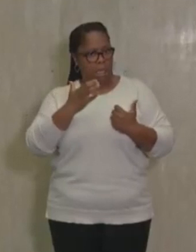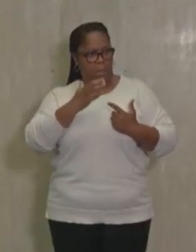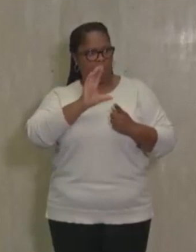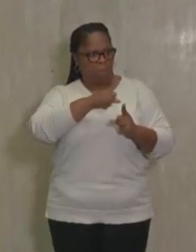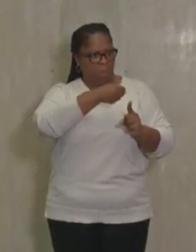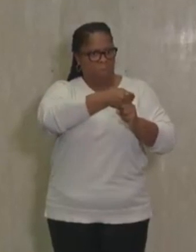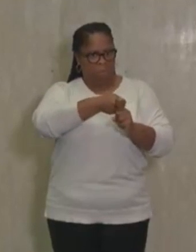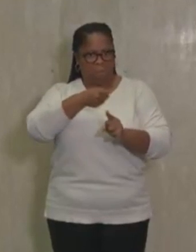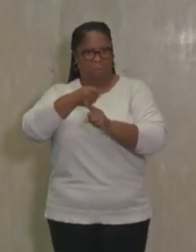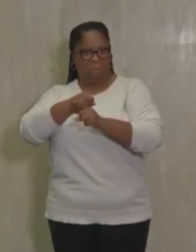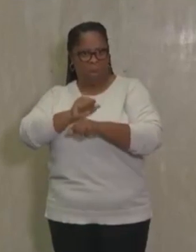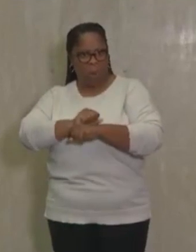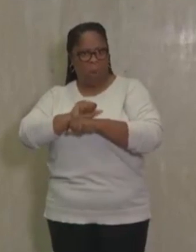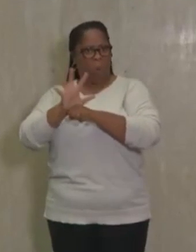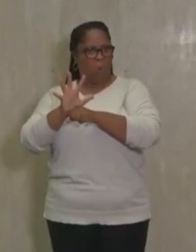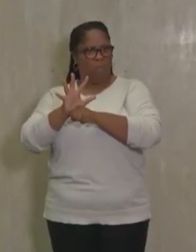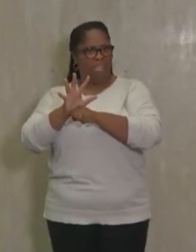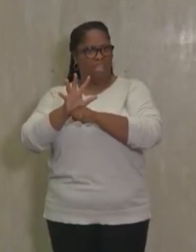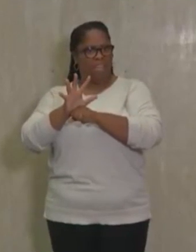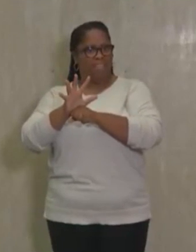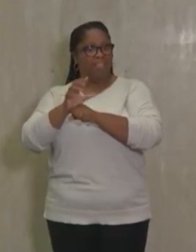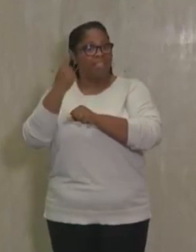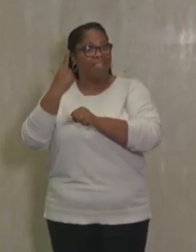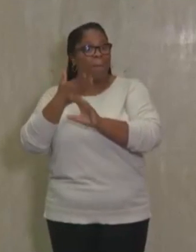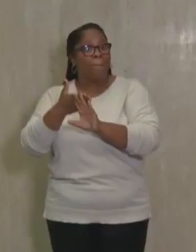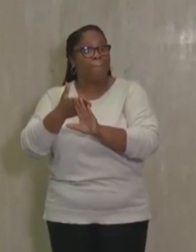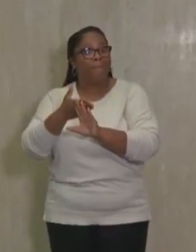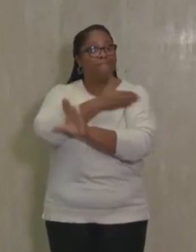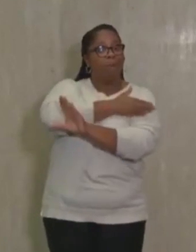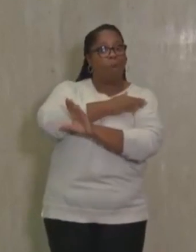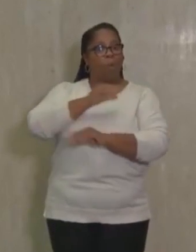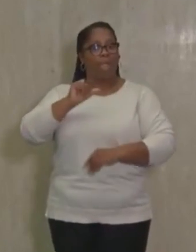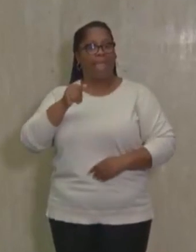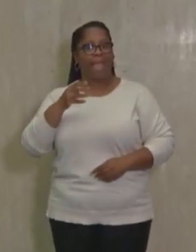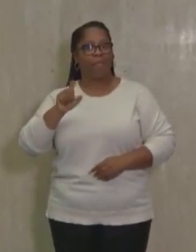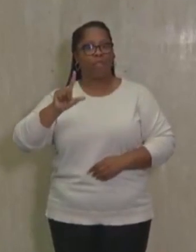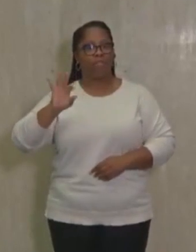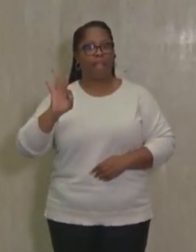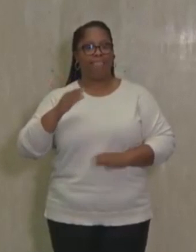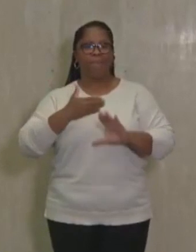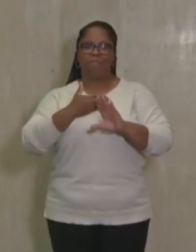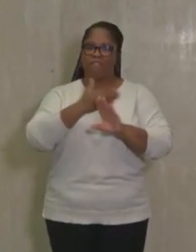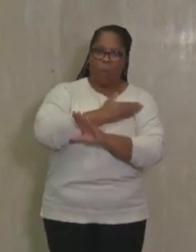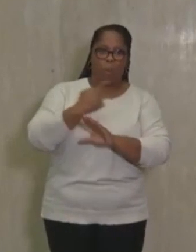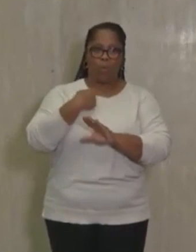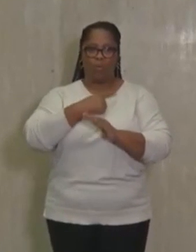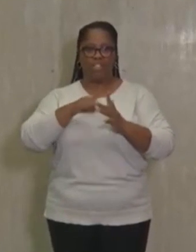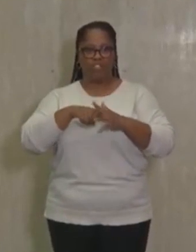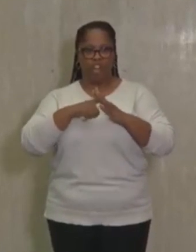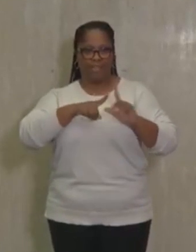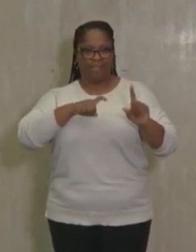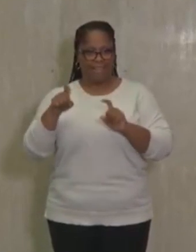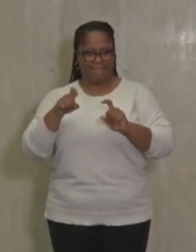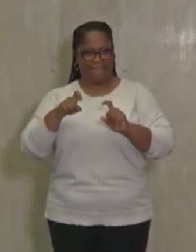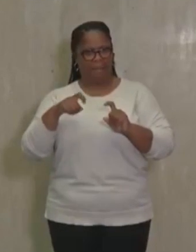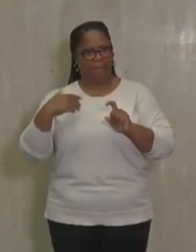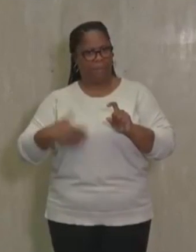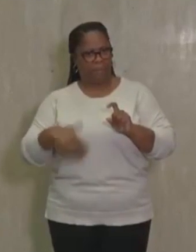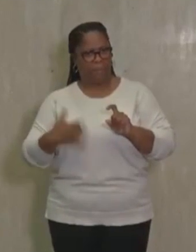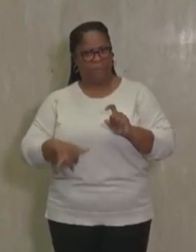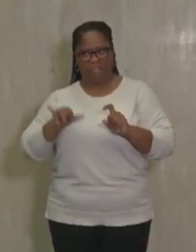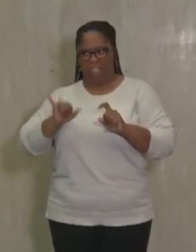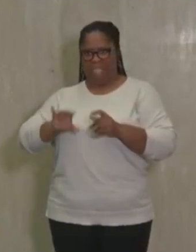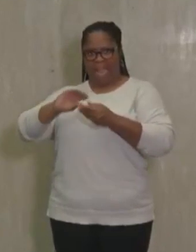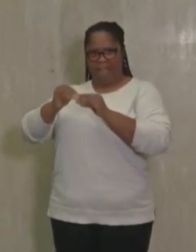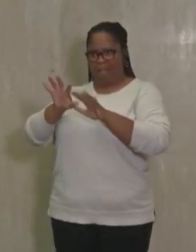infection before April 9th, before we started doing the testing. You compare this